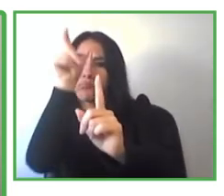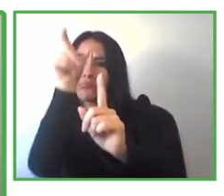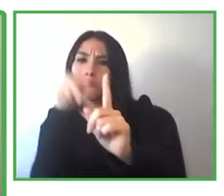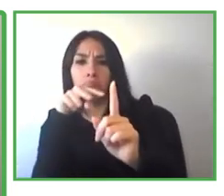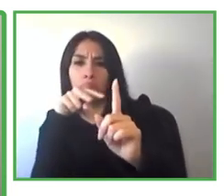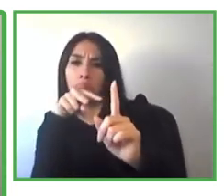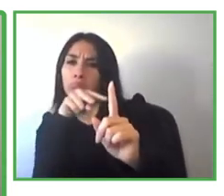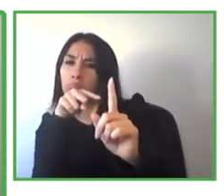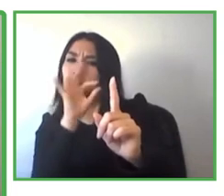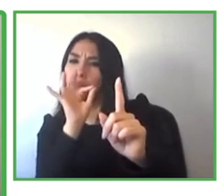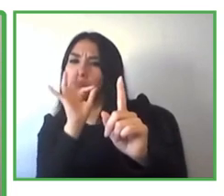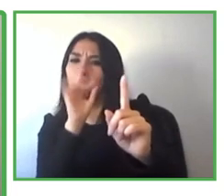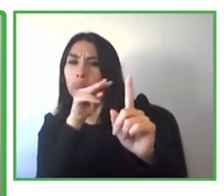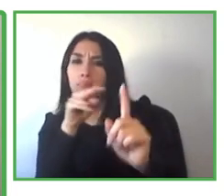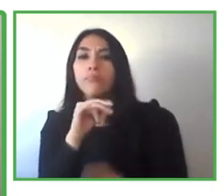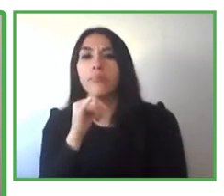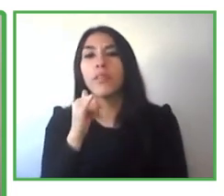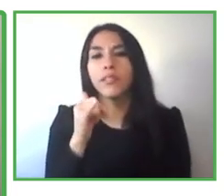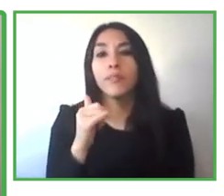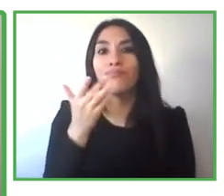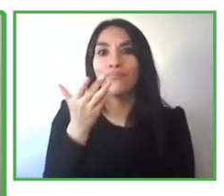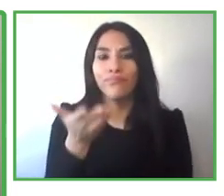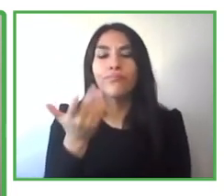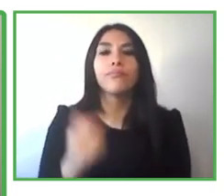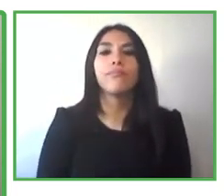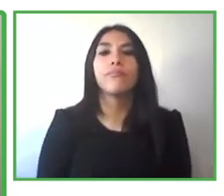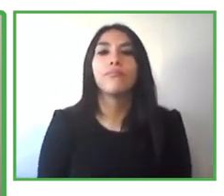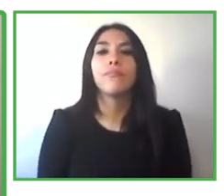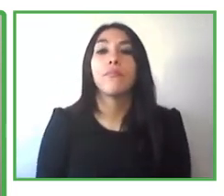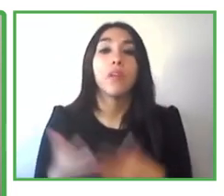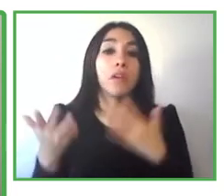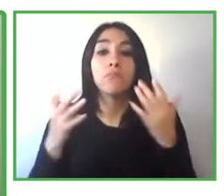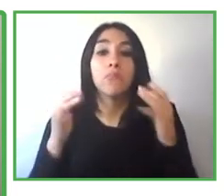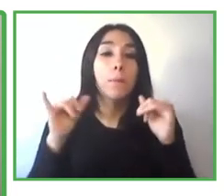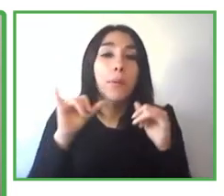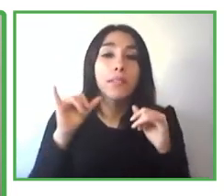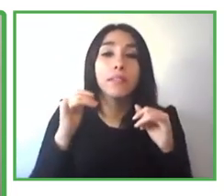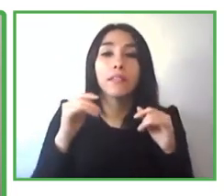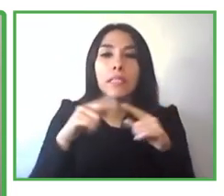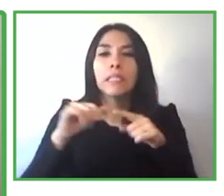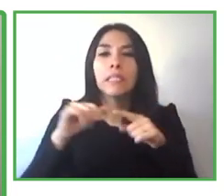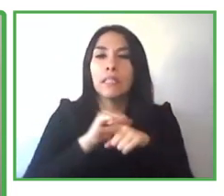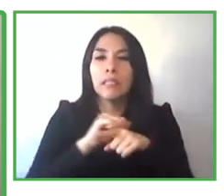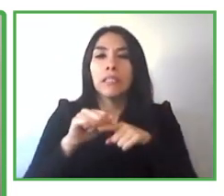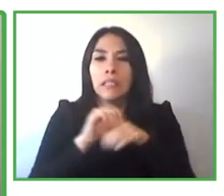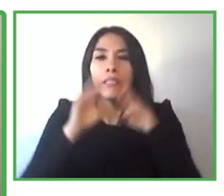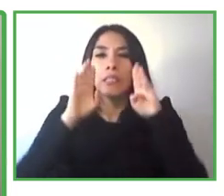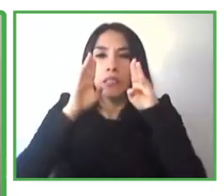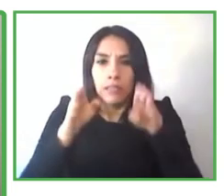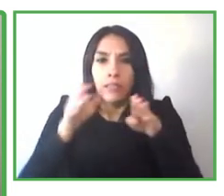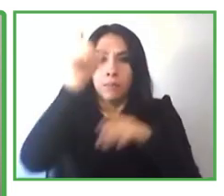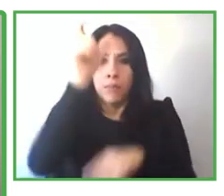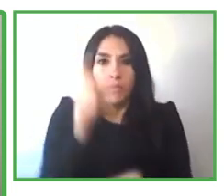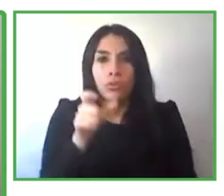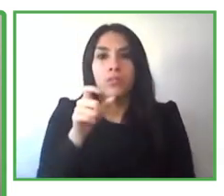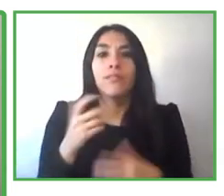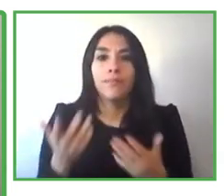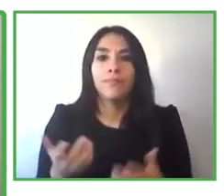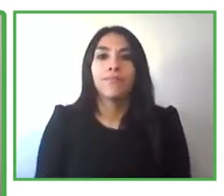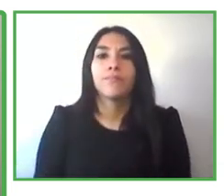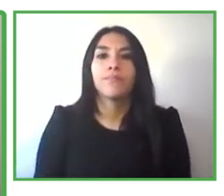you as your ability first and who you are like they shouldn't treat you differently just because you have a disability